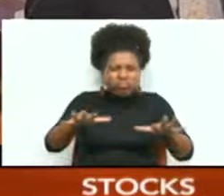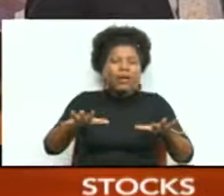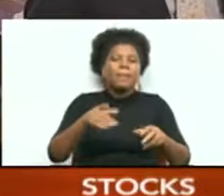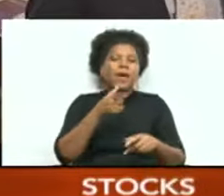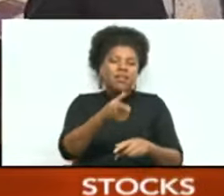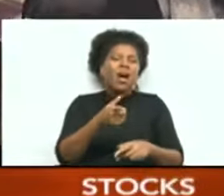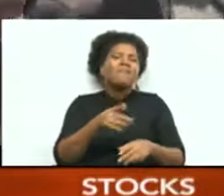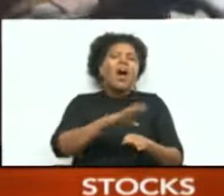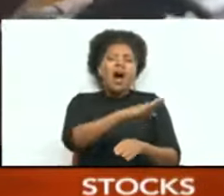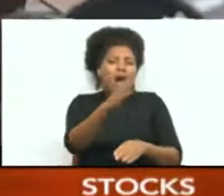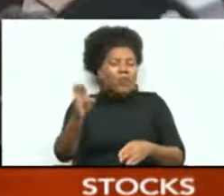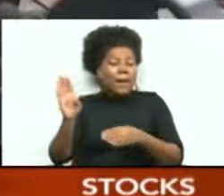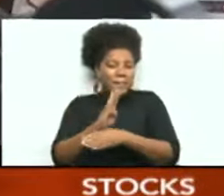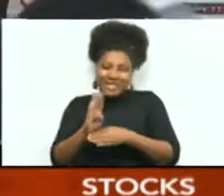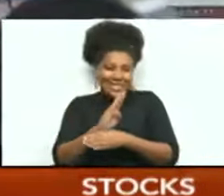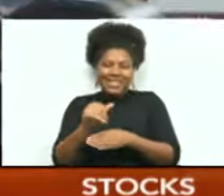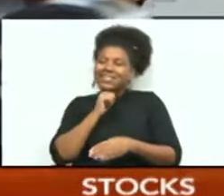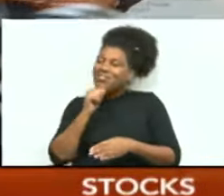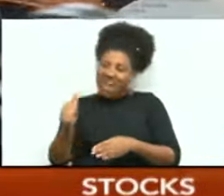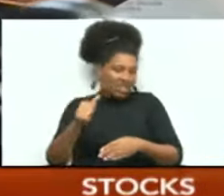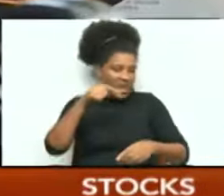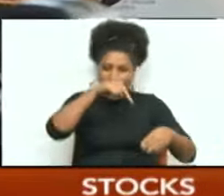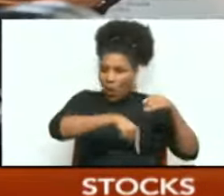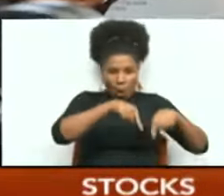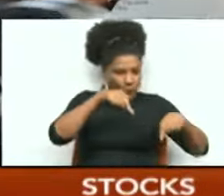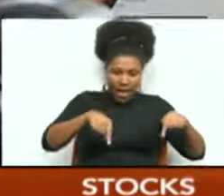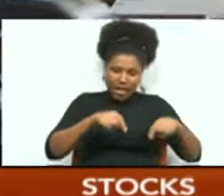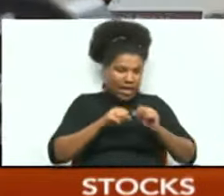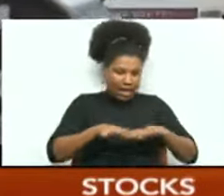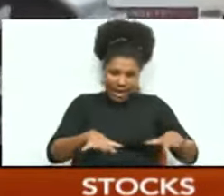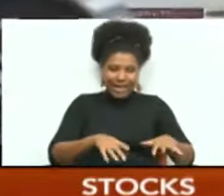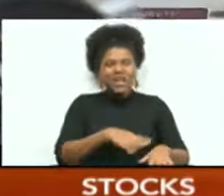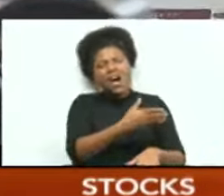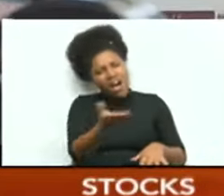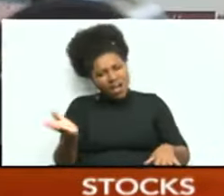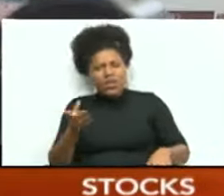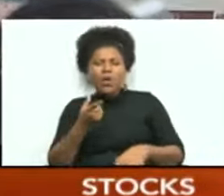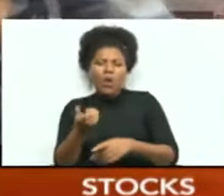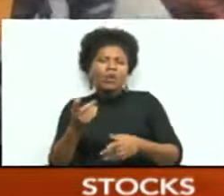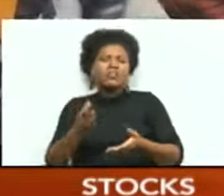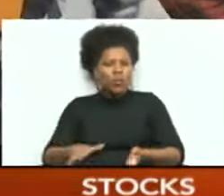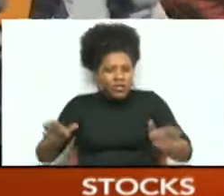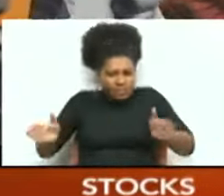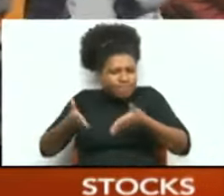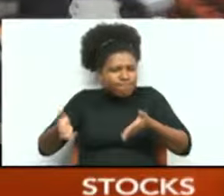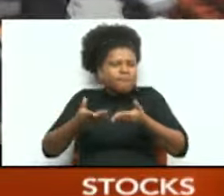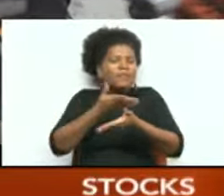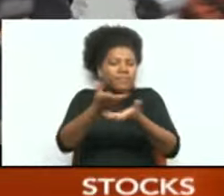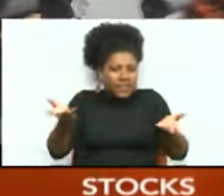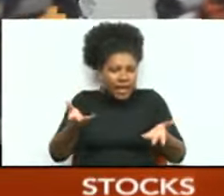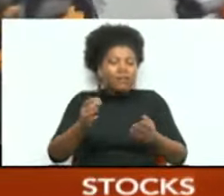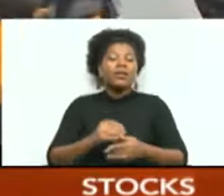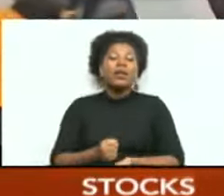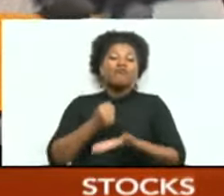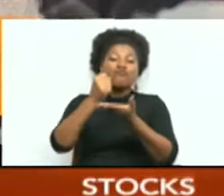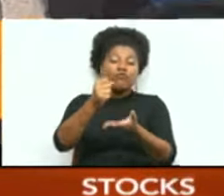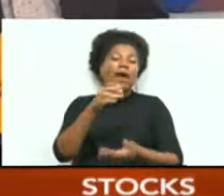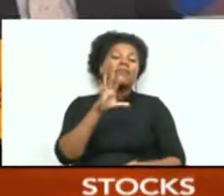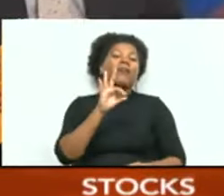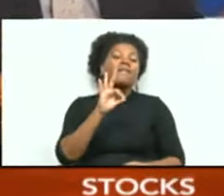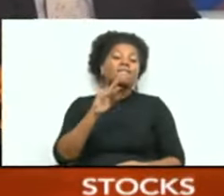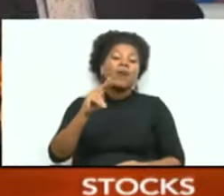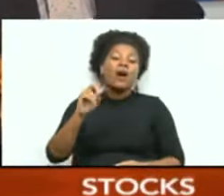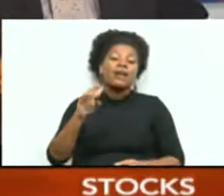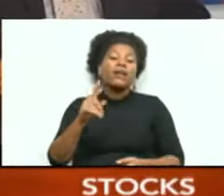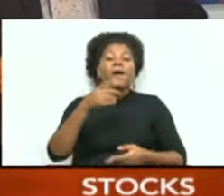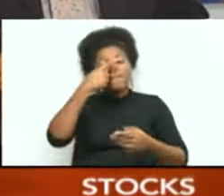The 37 recipients received funding via various facilities, including the Grant Fund Facility, the Research